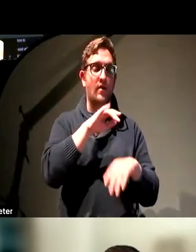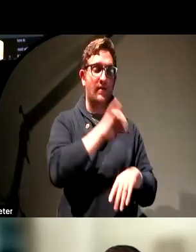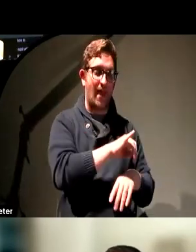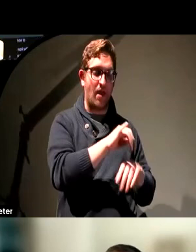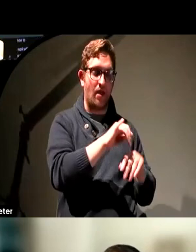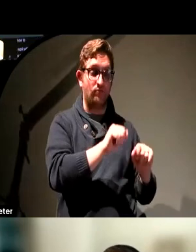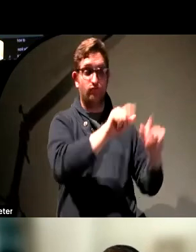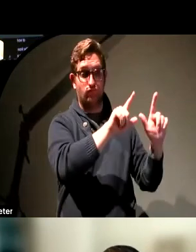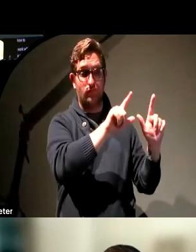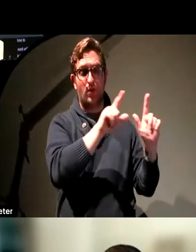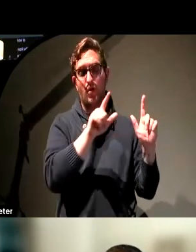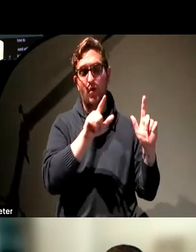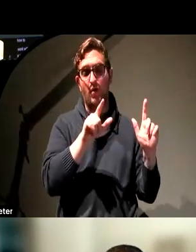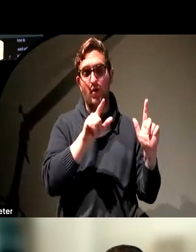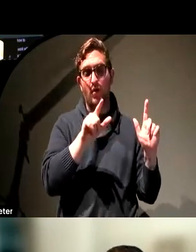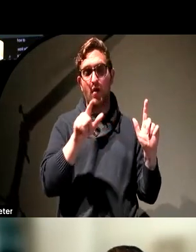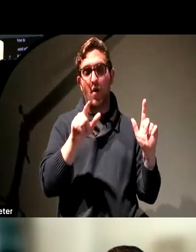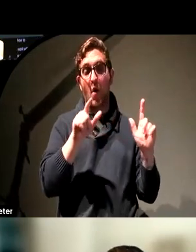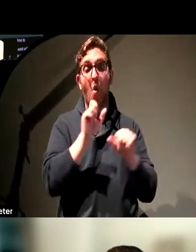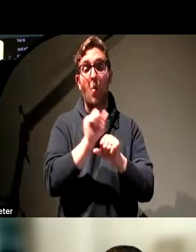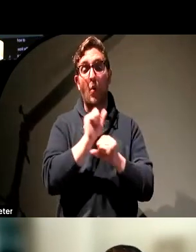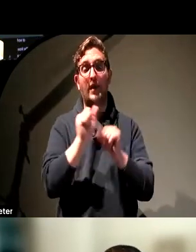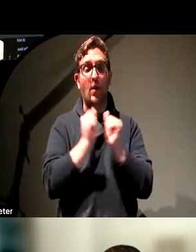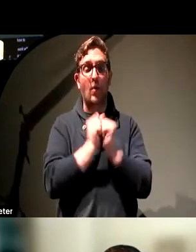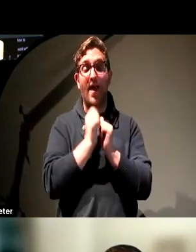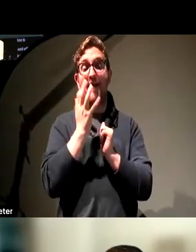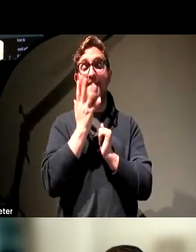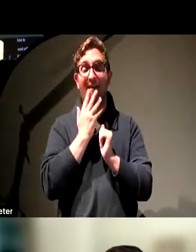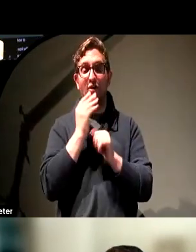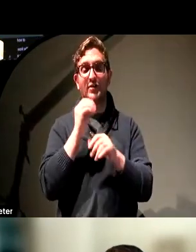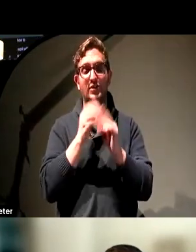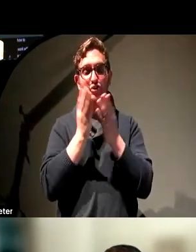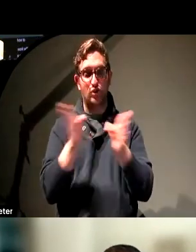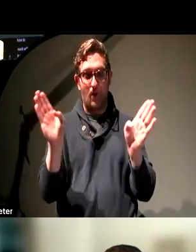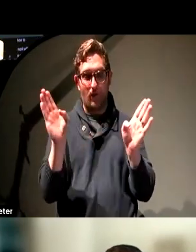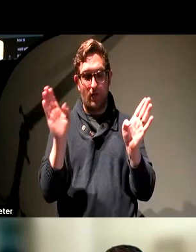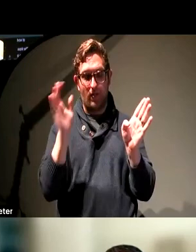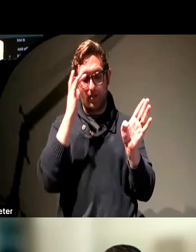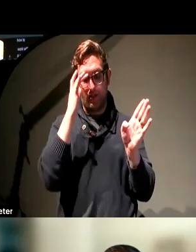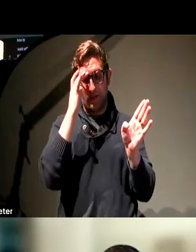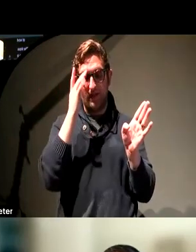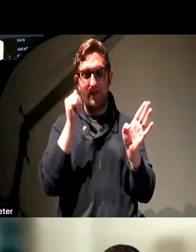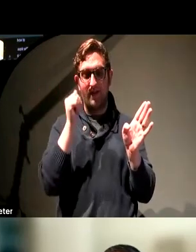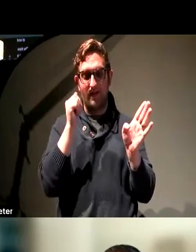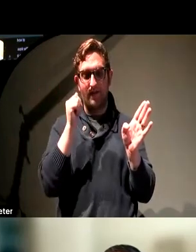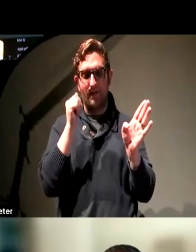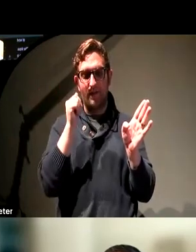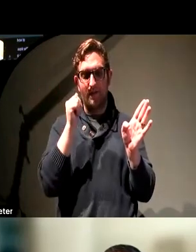working with colors in general, the bit about not just using color to convey meaning is a key one.